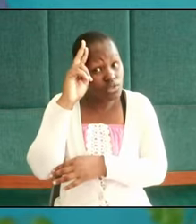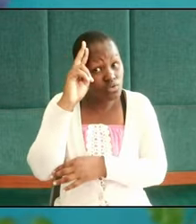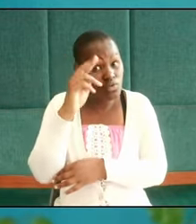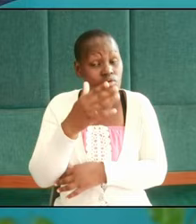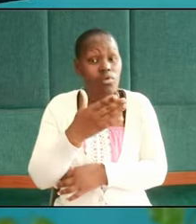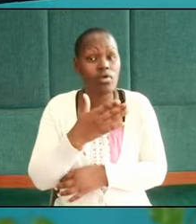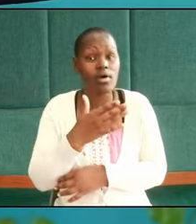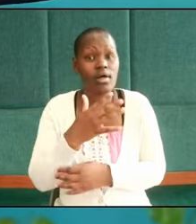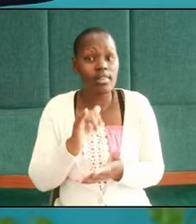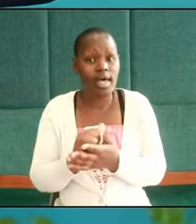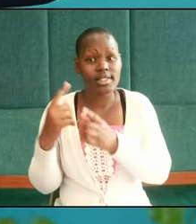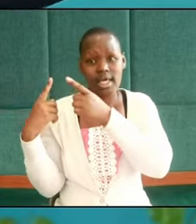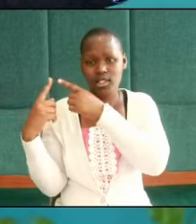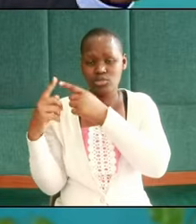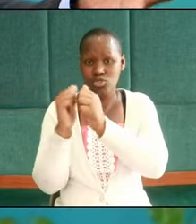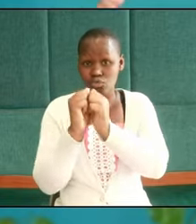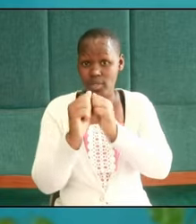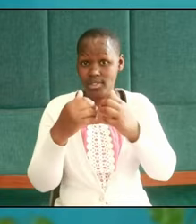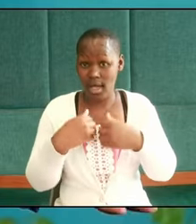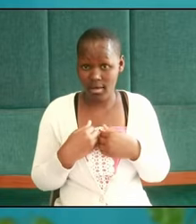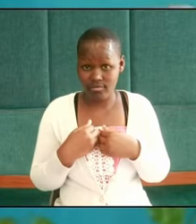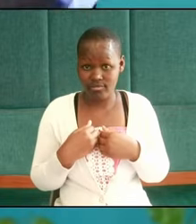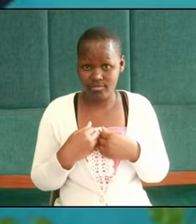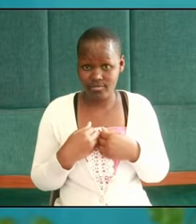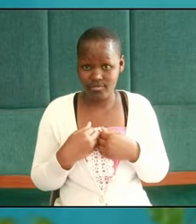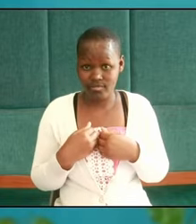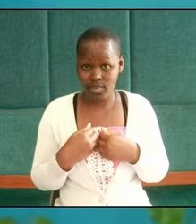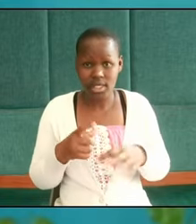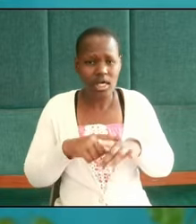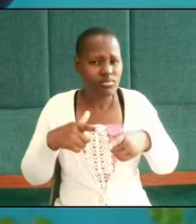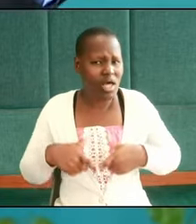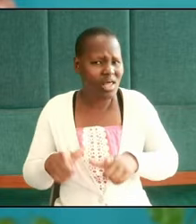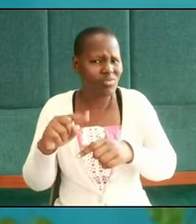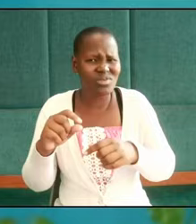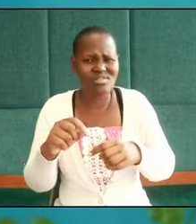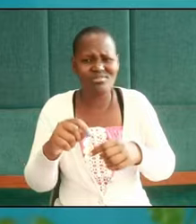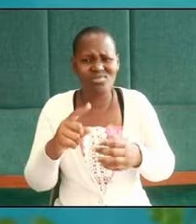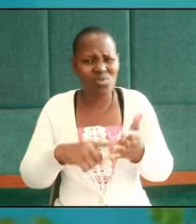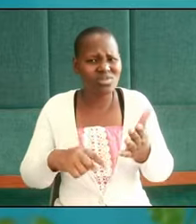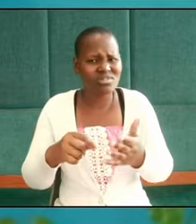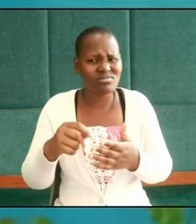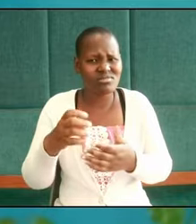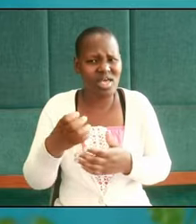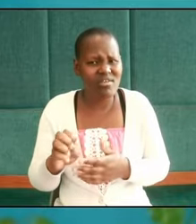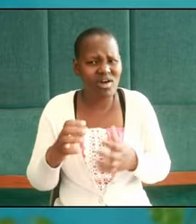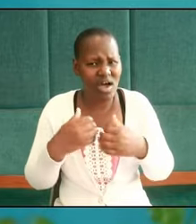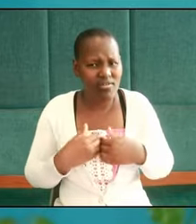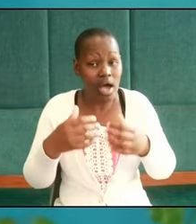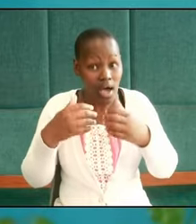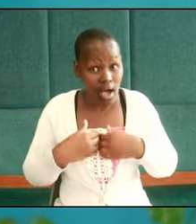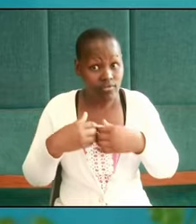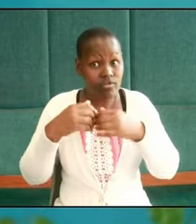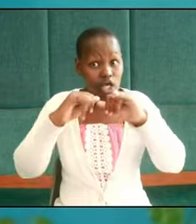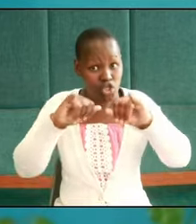the experience we have had even when he allows whatever comes we can have new experience